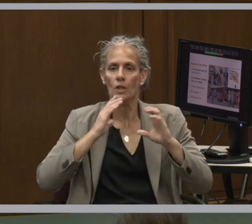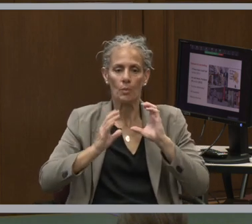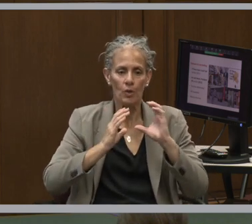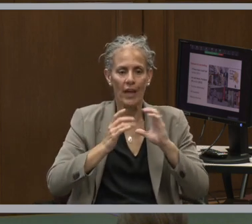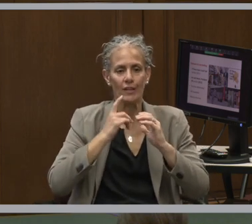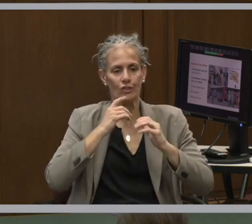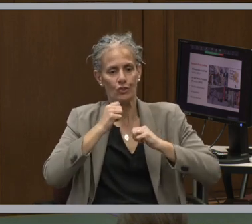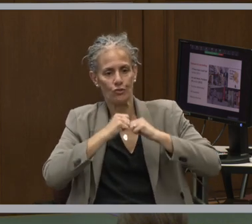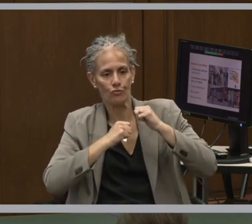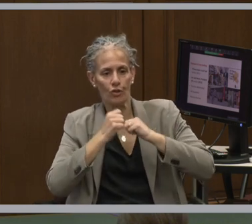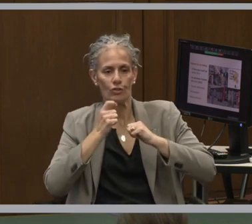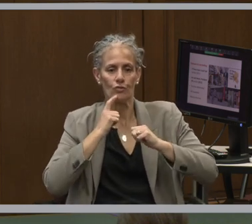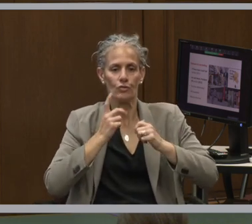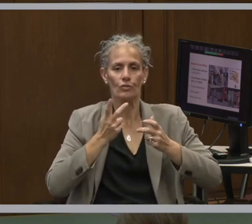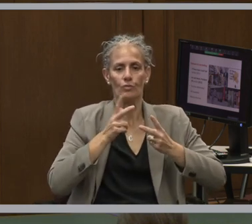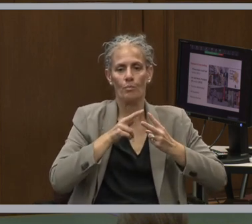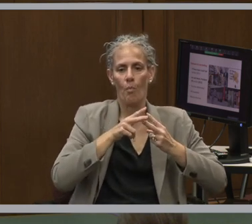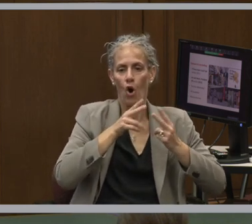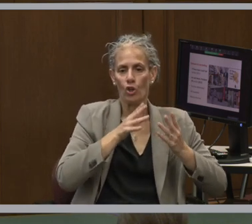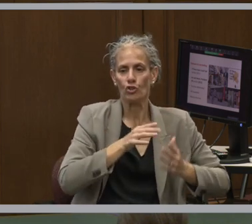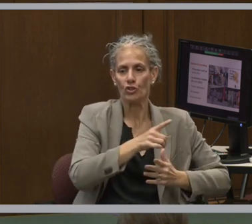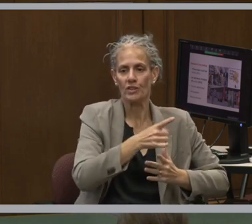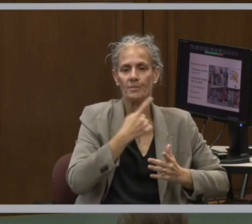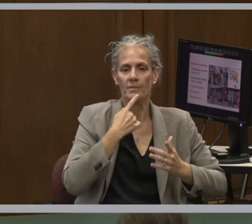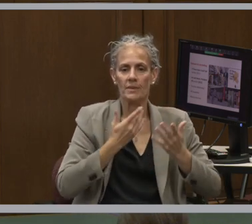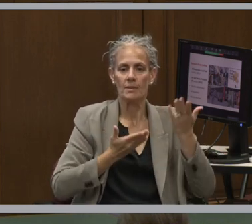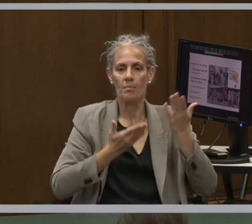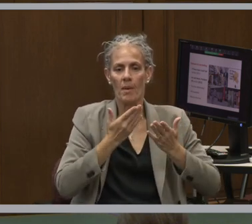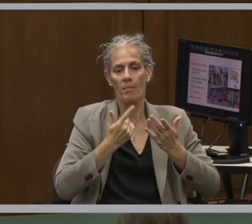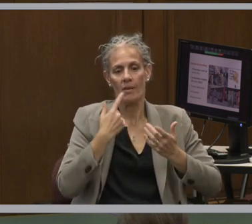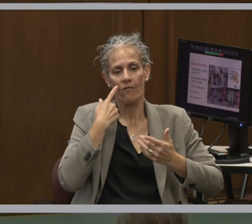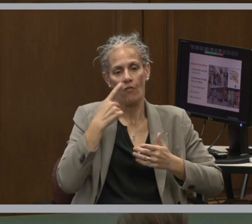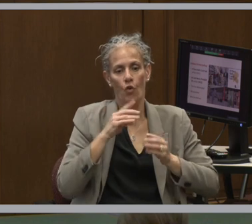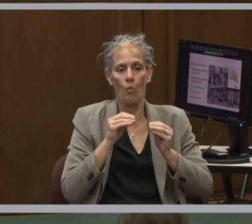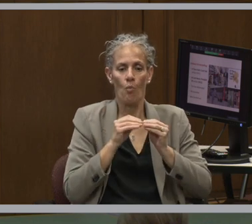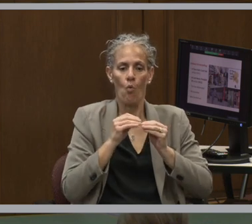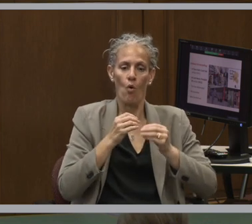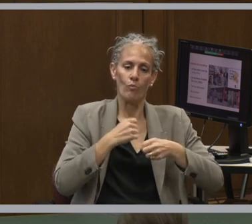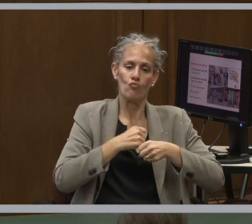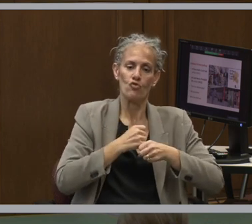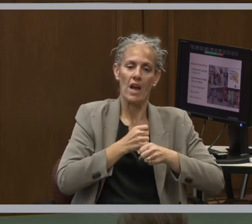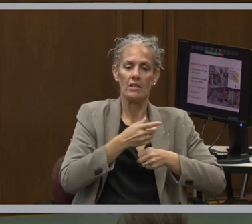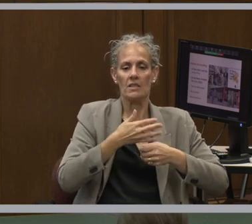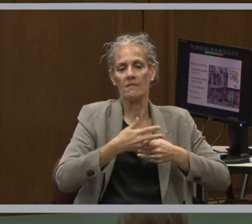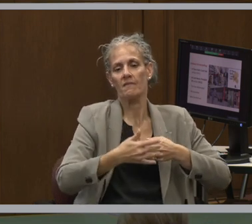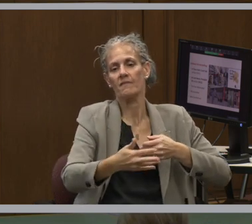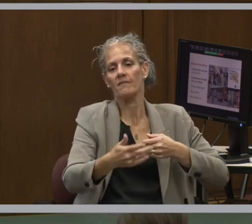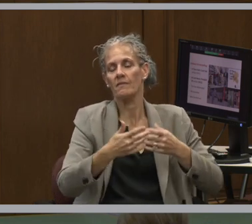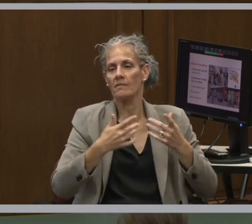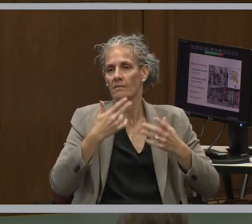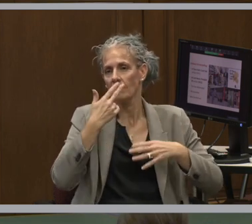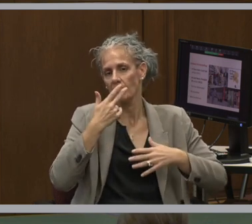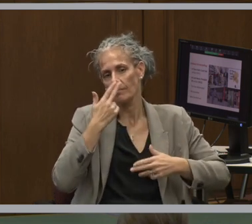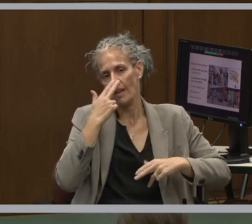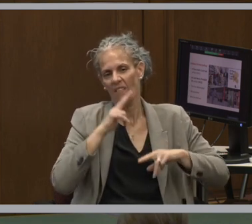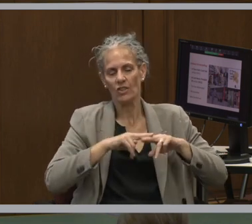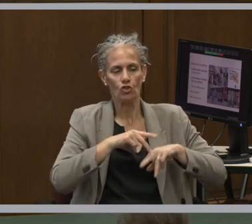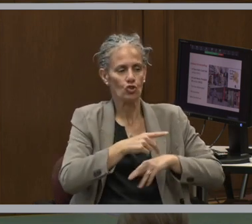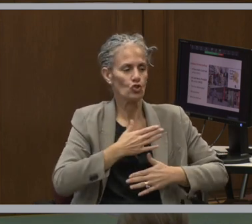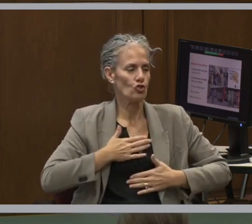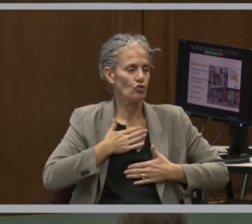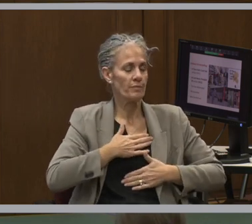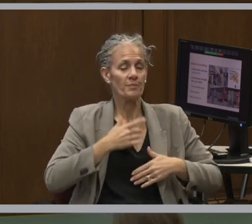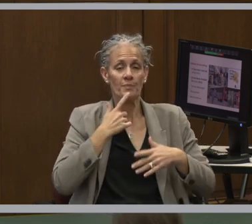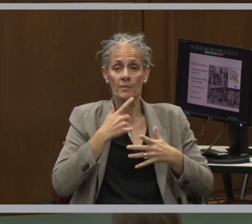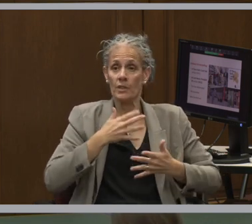partnerships might make for a productive venture. And then, of course, social media.